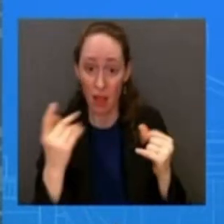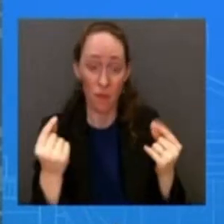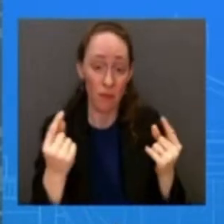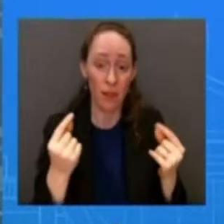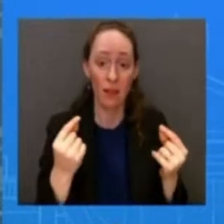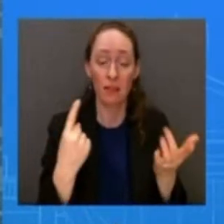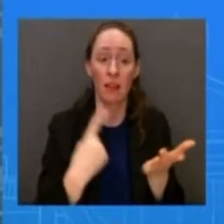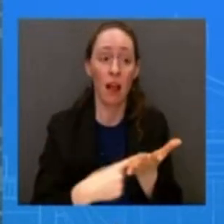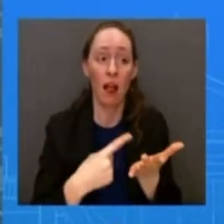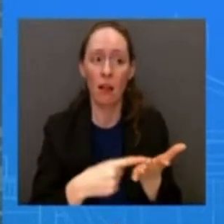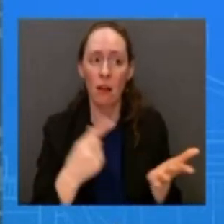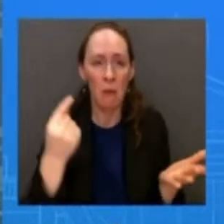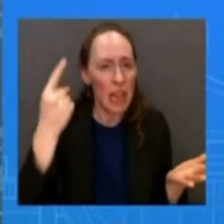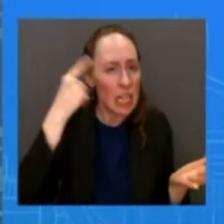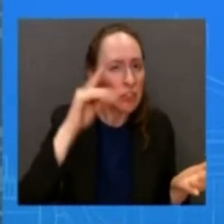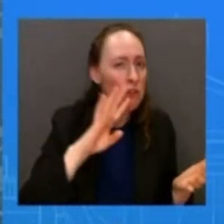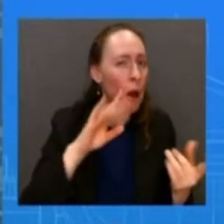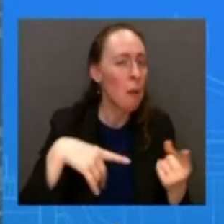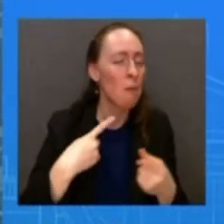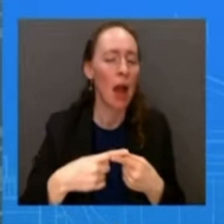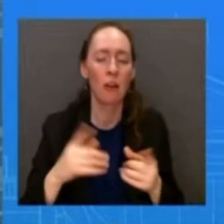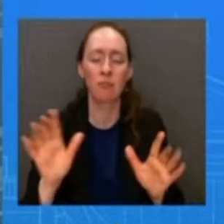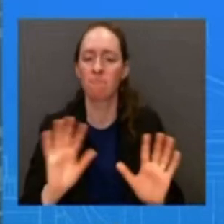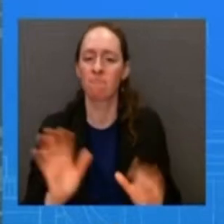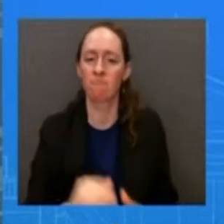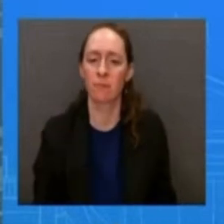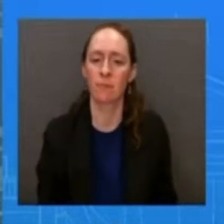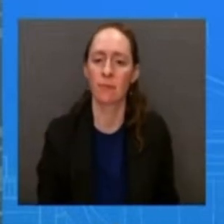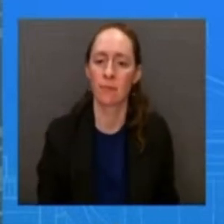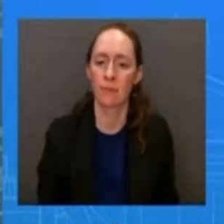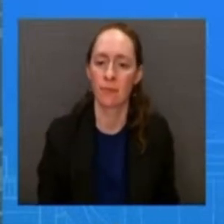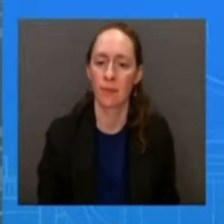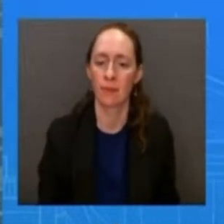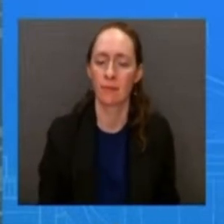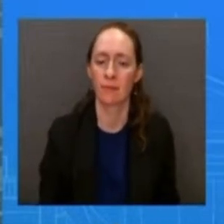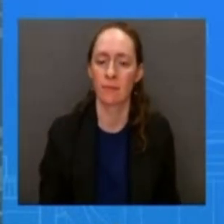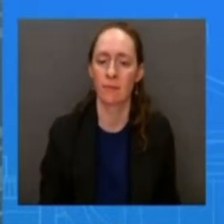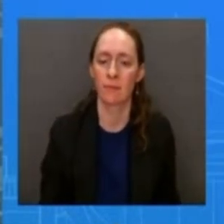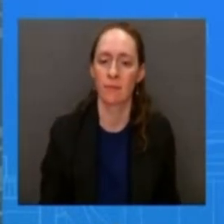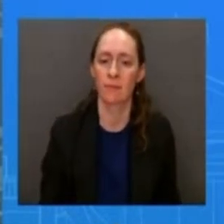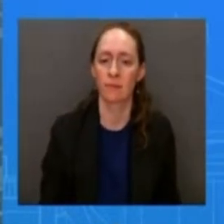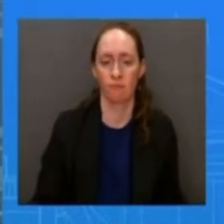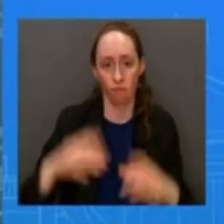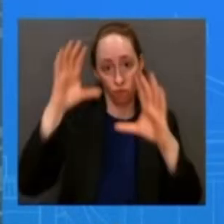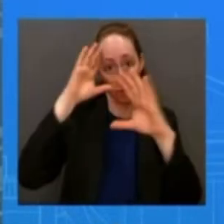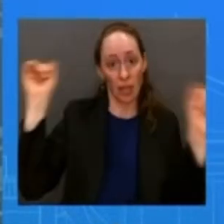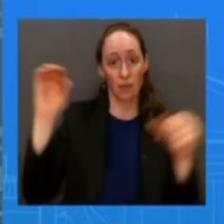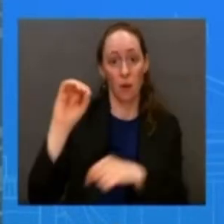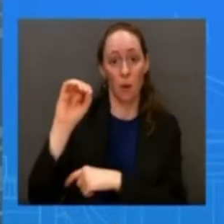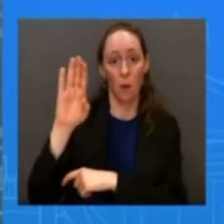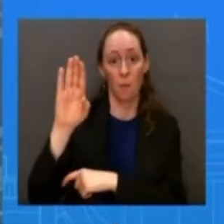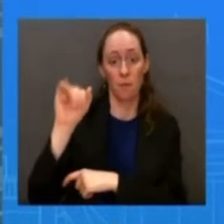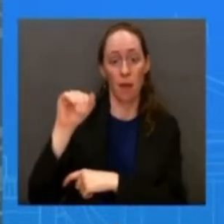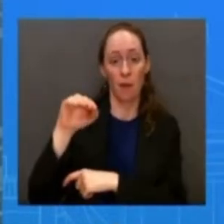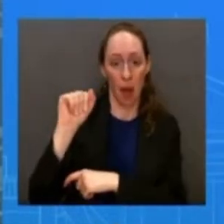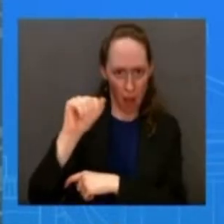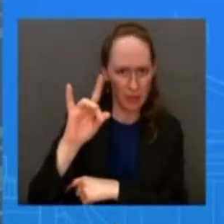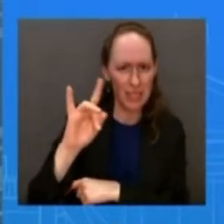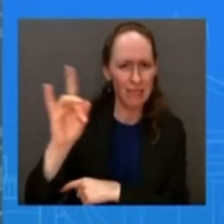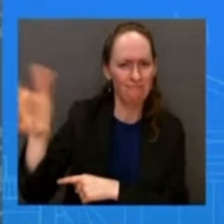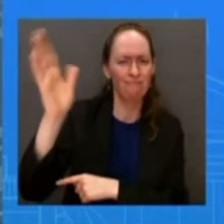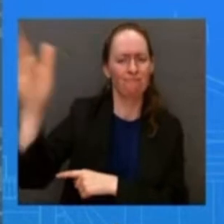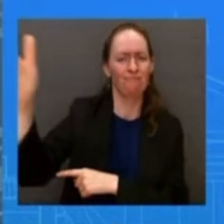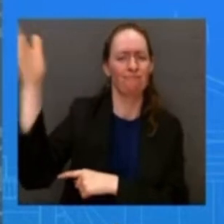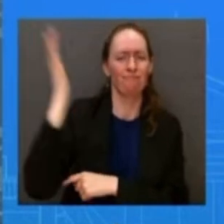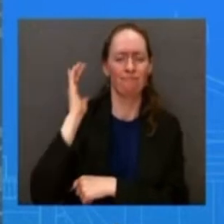president obama gave a national address from the oval office in 2010 to discuss the oil spill of the oil spill in the gulf of